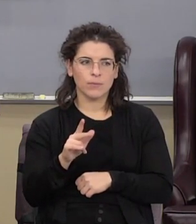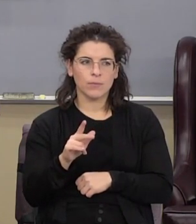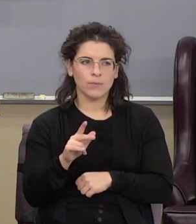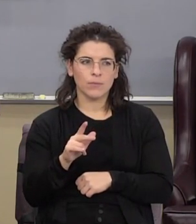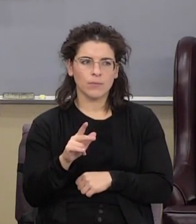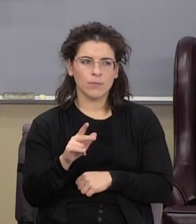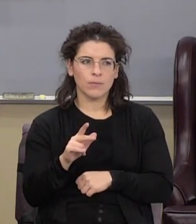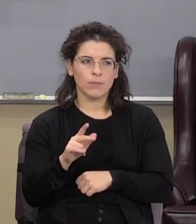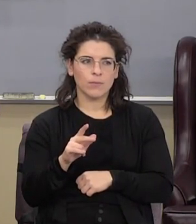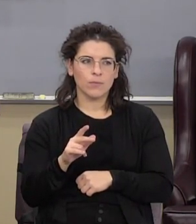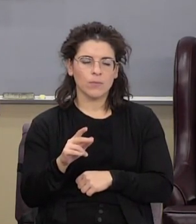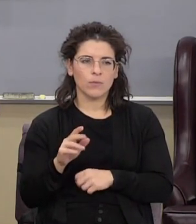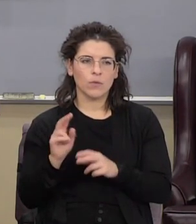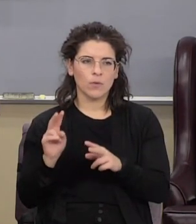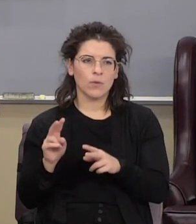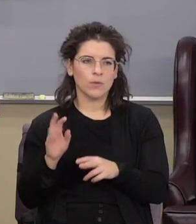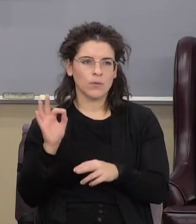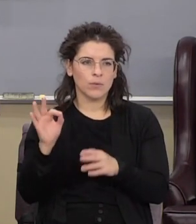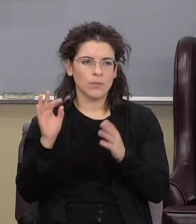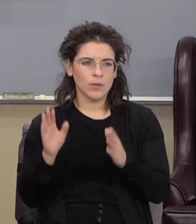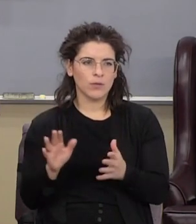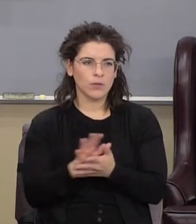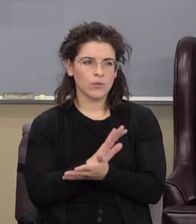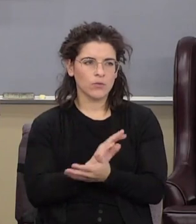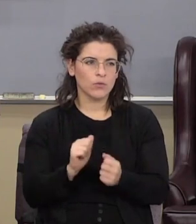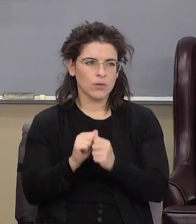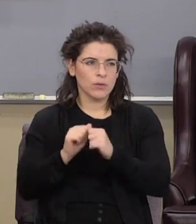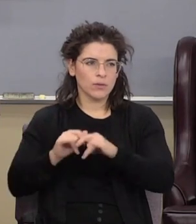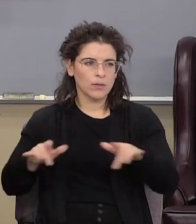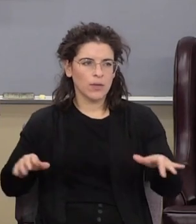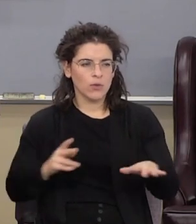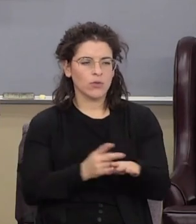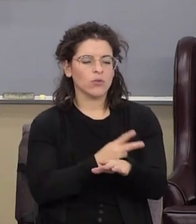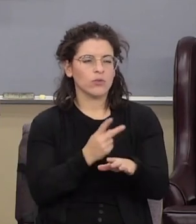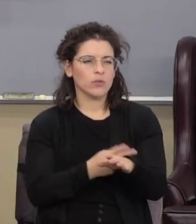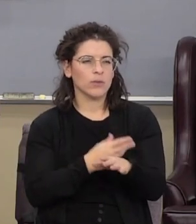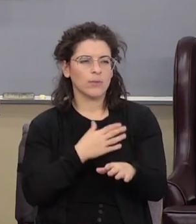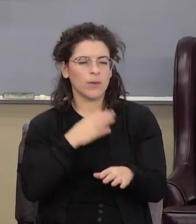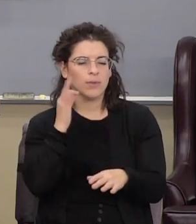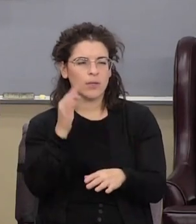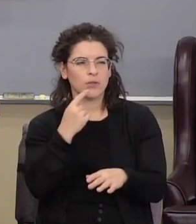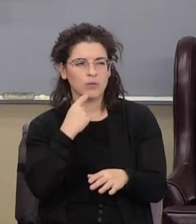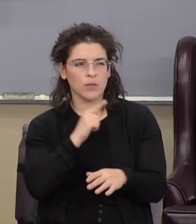woe unto the pastors that destroy and scatter the sheep of my pasture saith the Lord